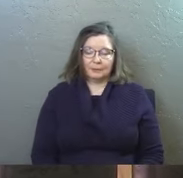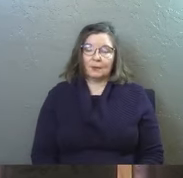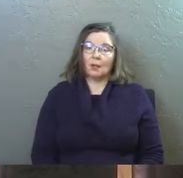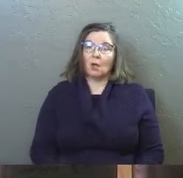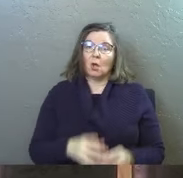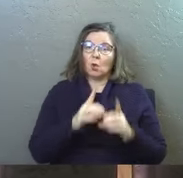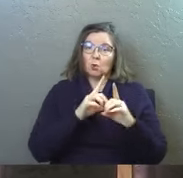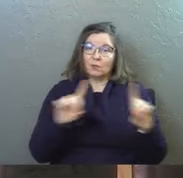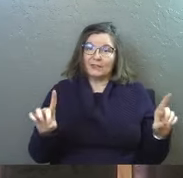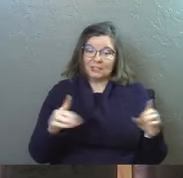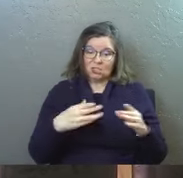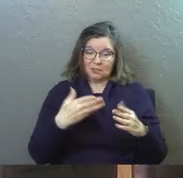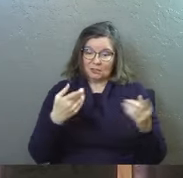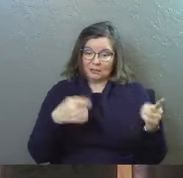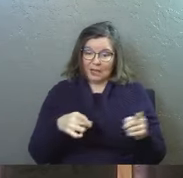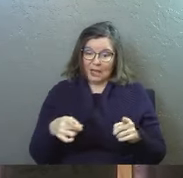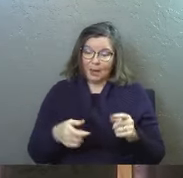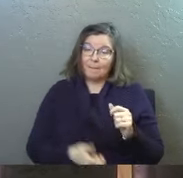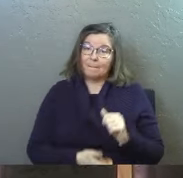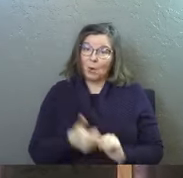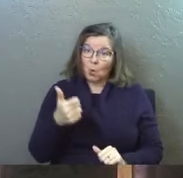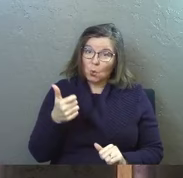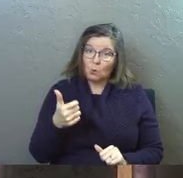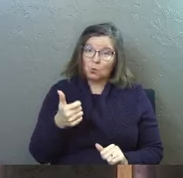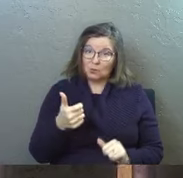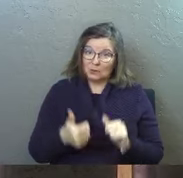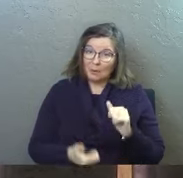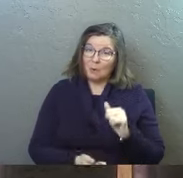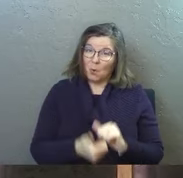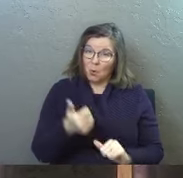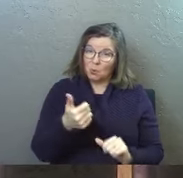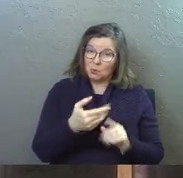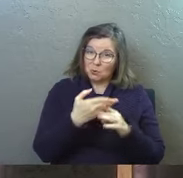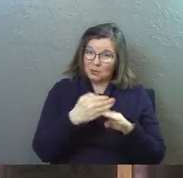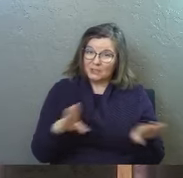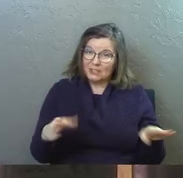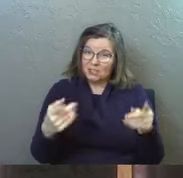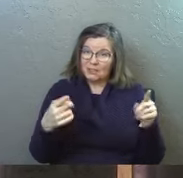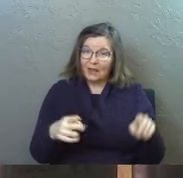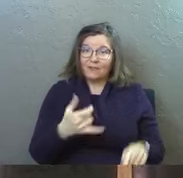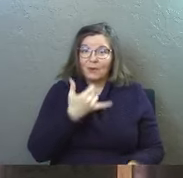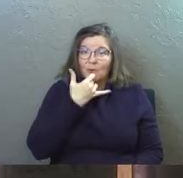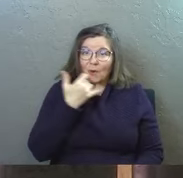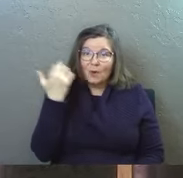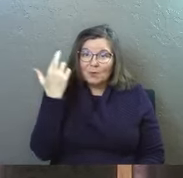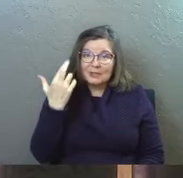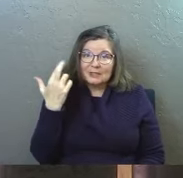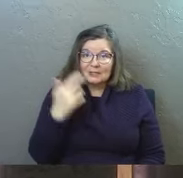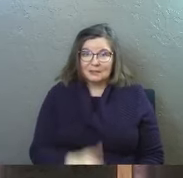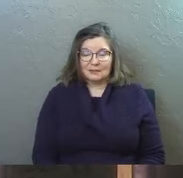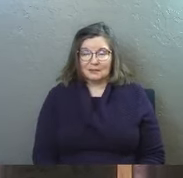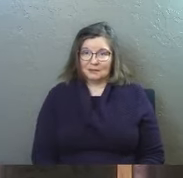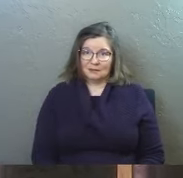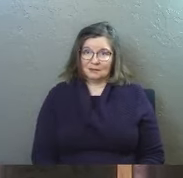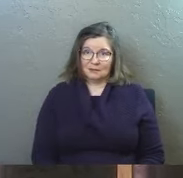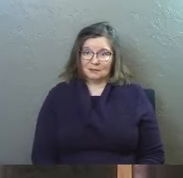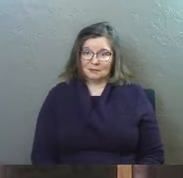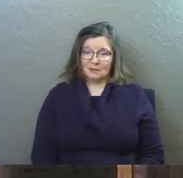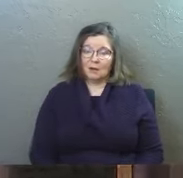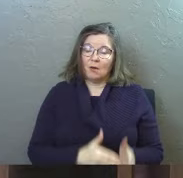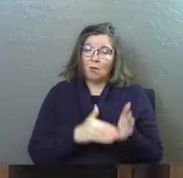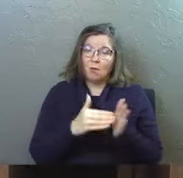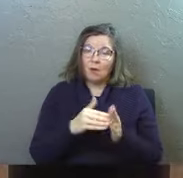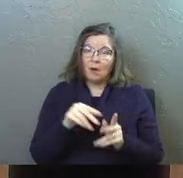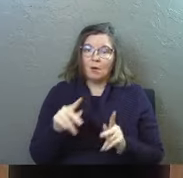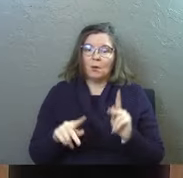those divisions took place most mostly for the wrong reasons and